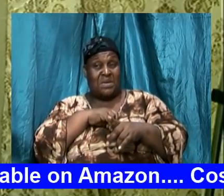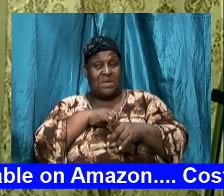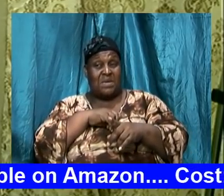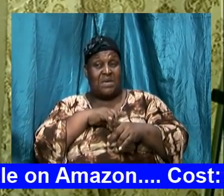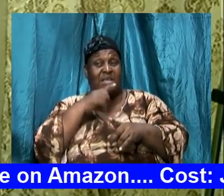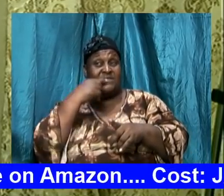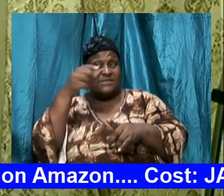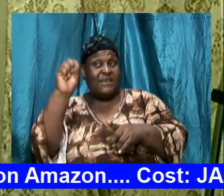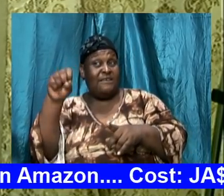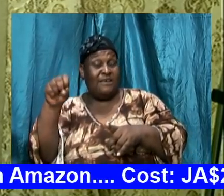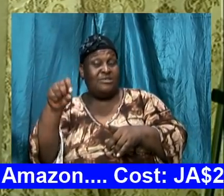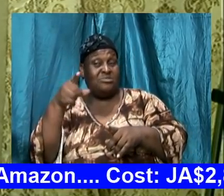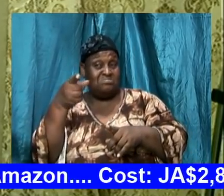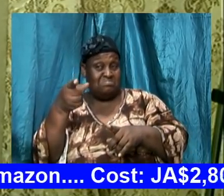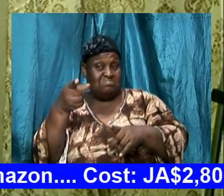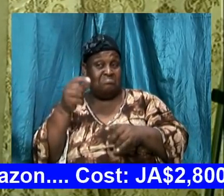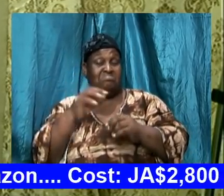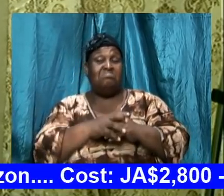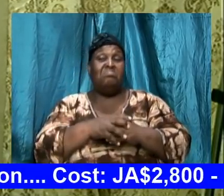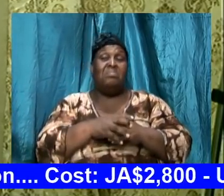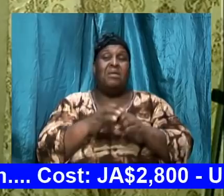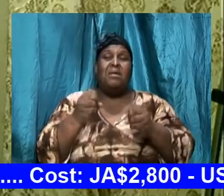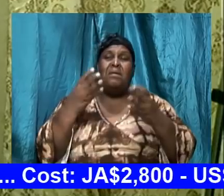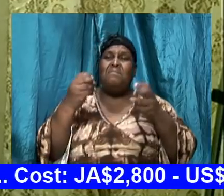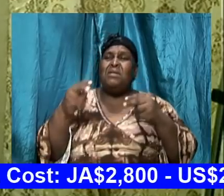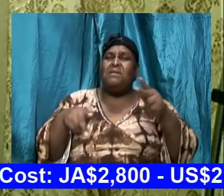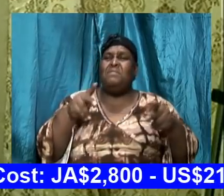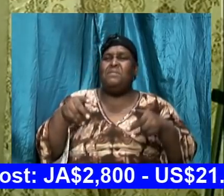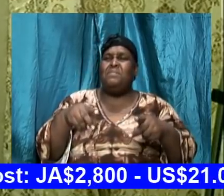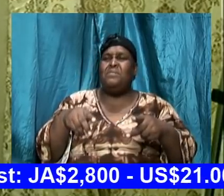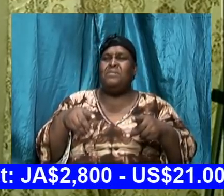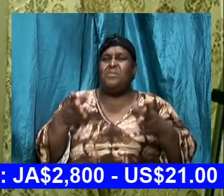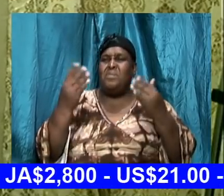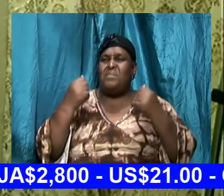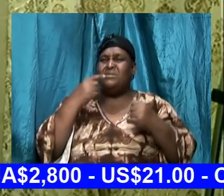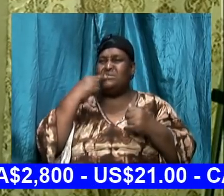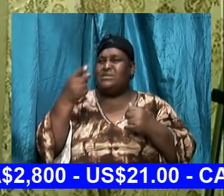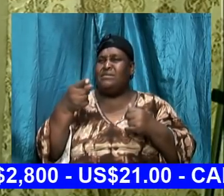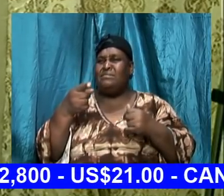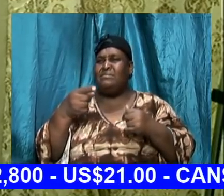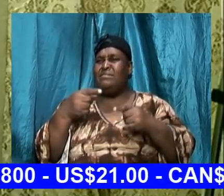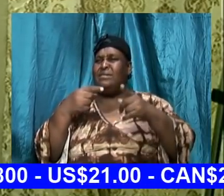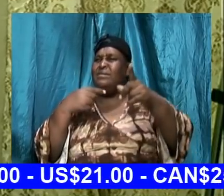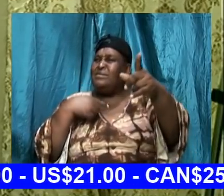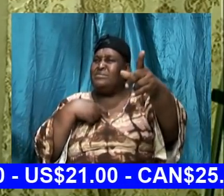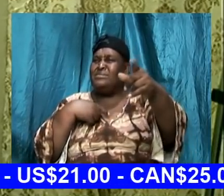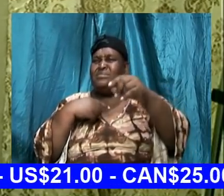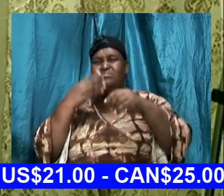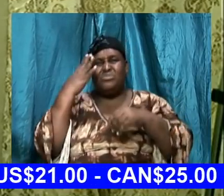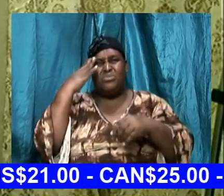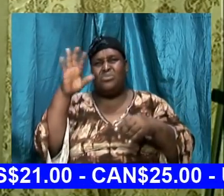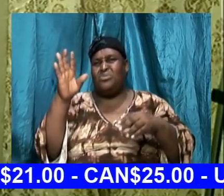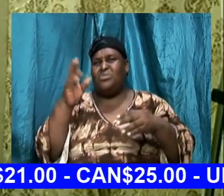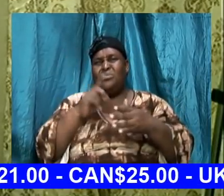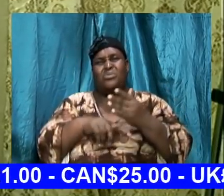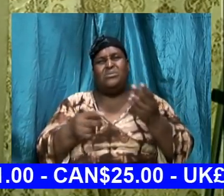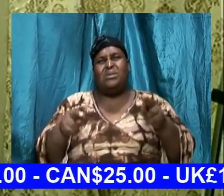many folks have come and have asked me sir I don't know what is happening but things that used to